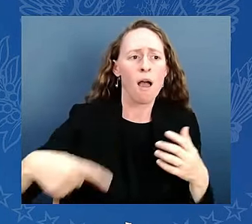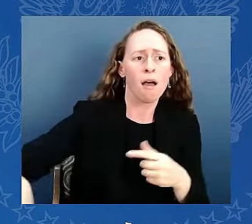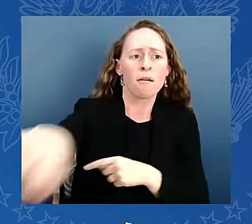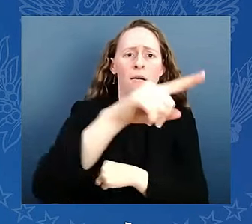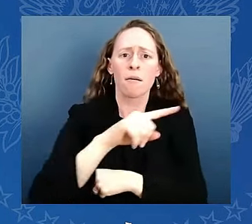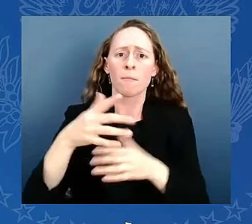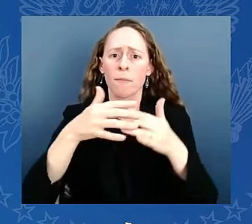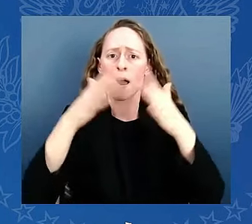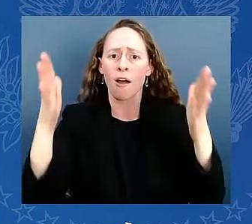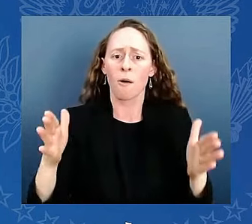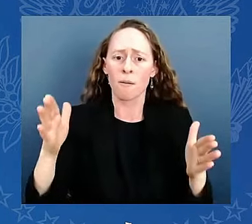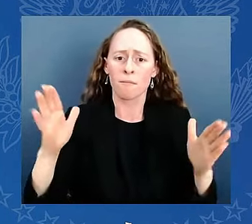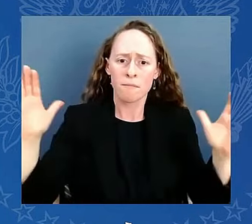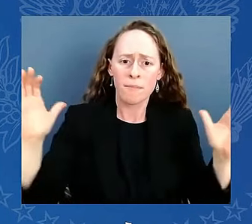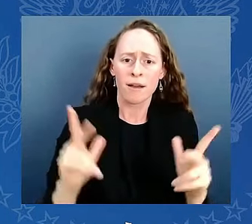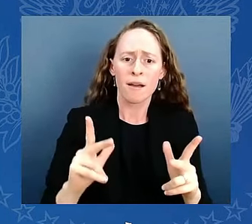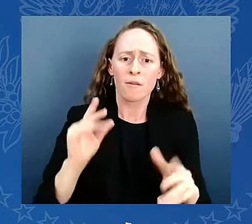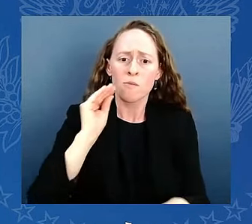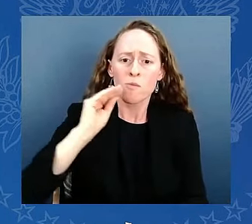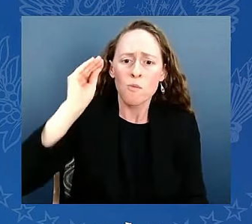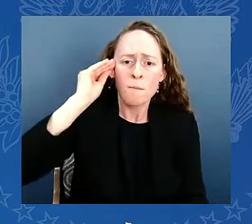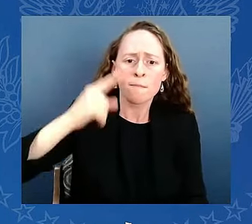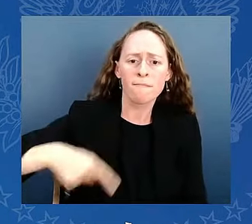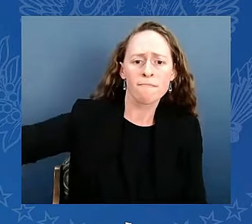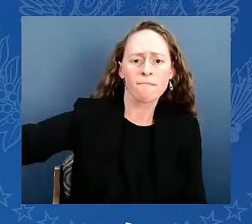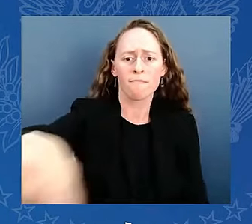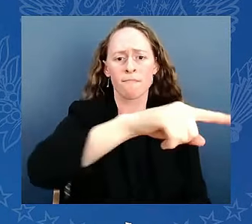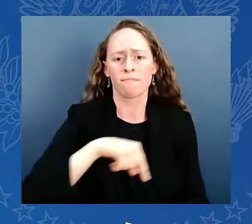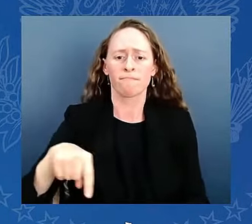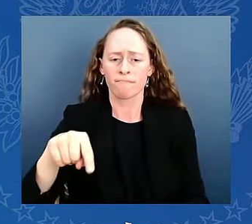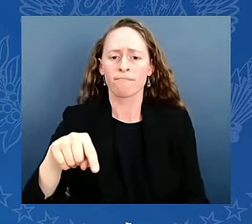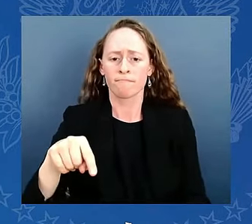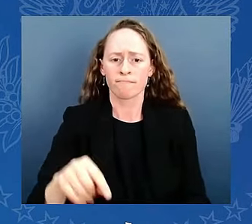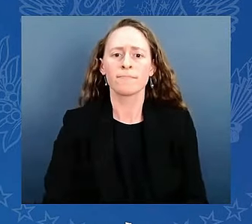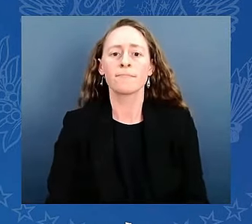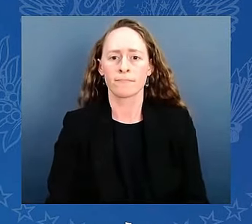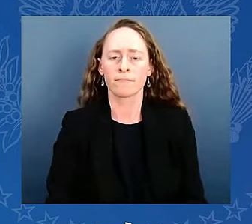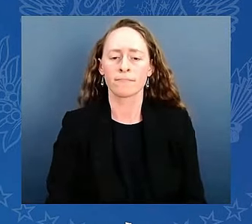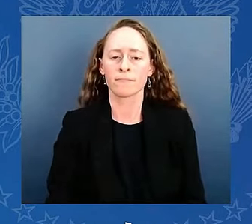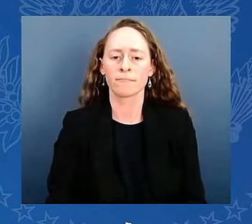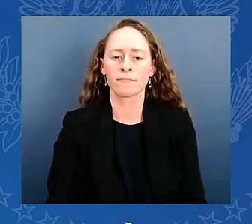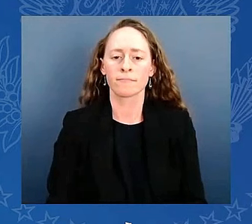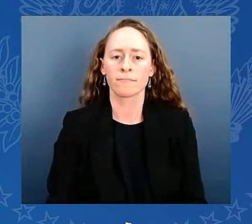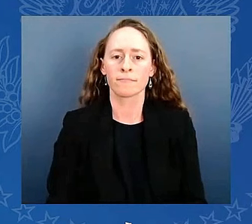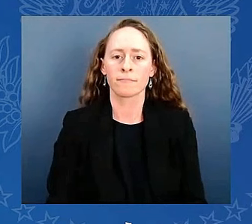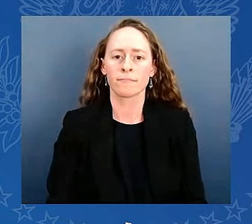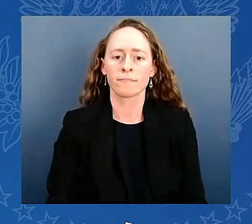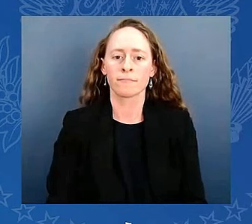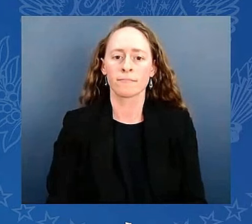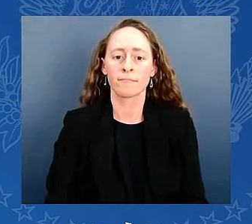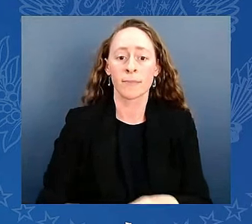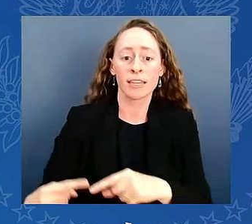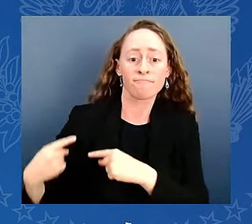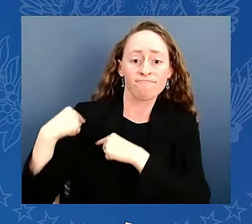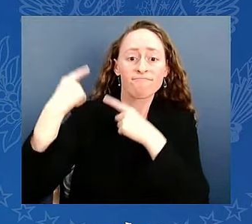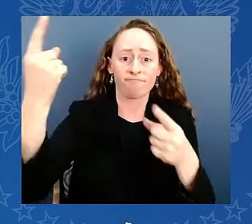we've come so far since my inauguration. On that day, I told you, as I stood in that winter, we